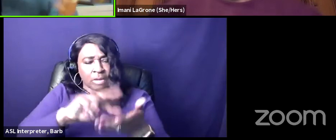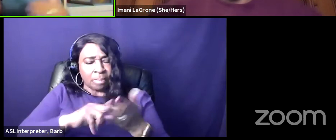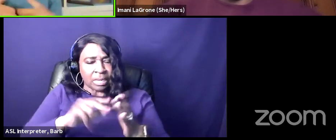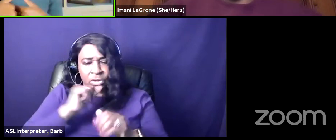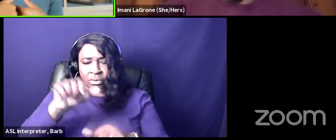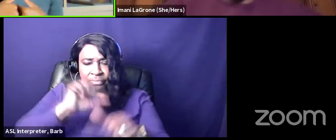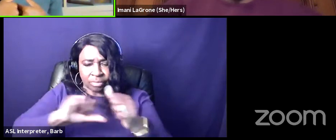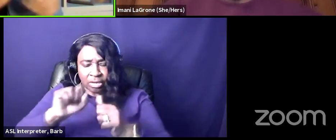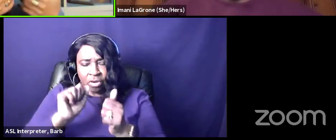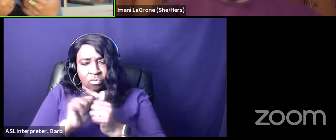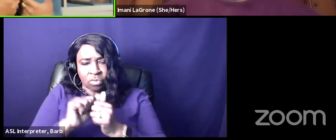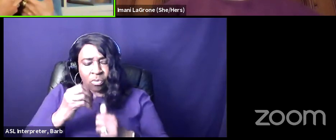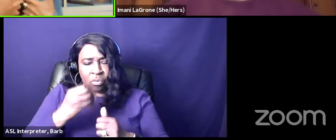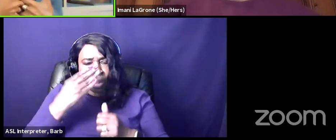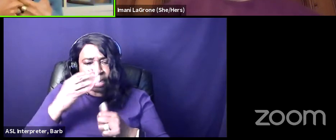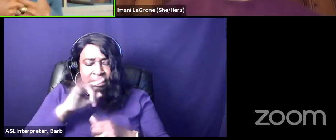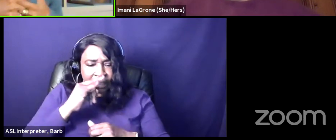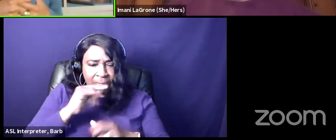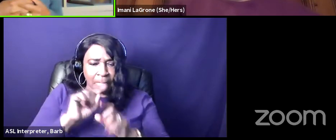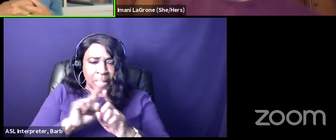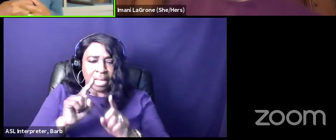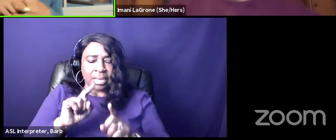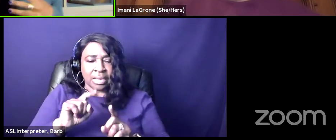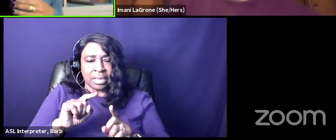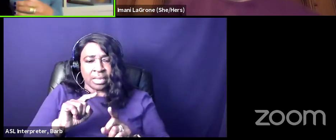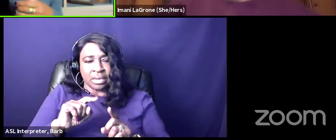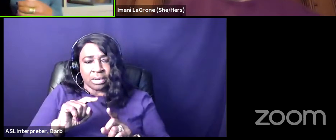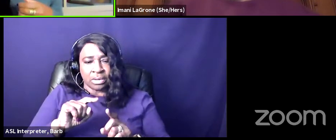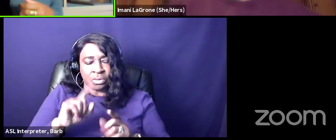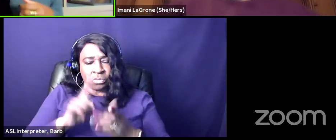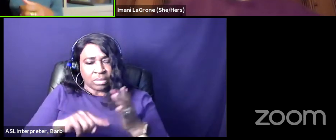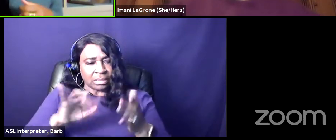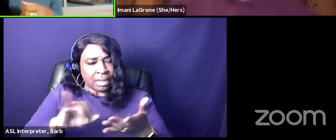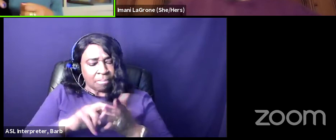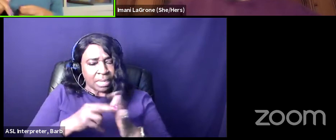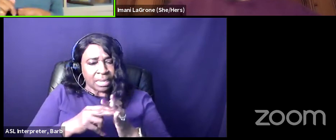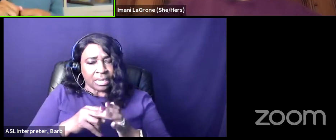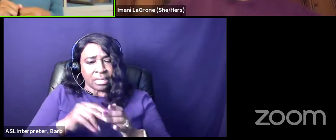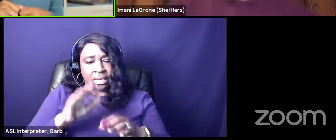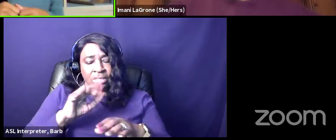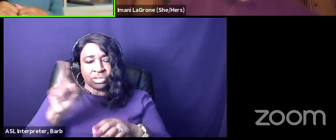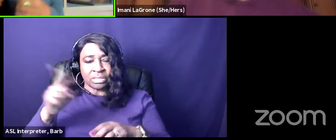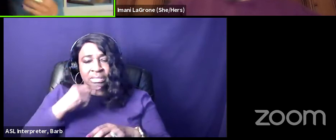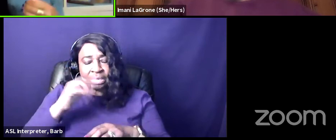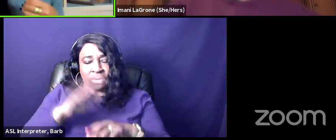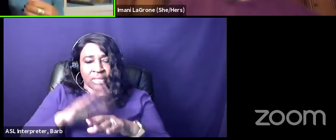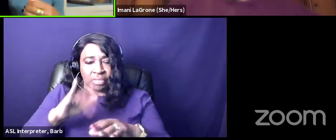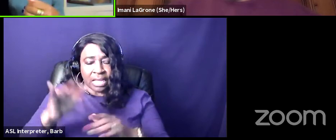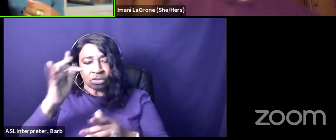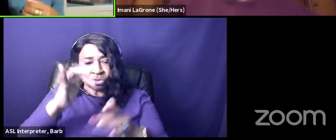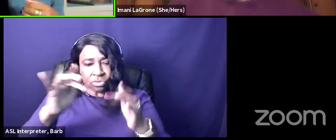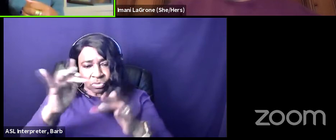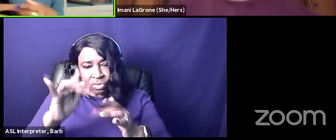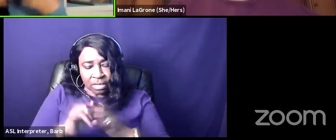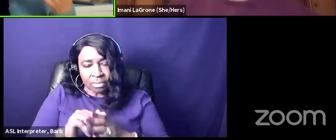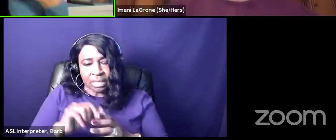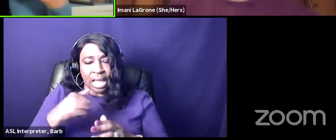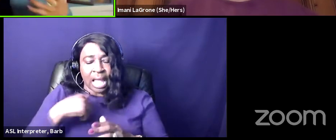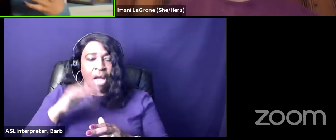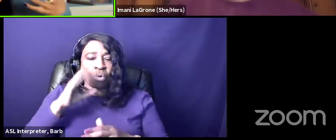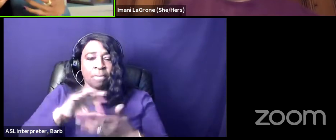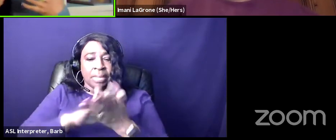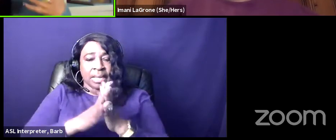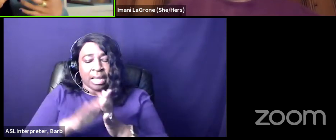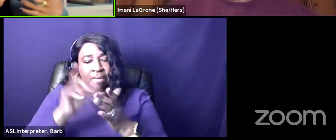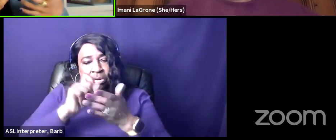of question is that but um i always i always like to think about her because she said on that trip this is the week before school started i'm gonna be a novelist and i'm